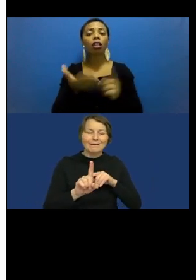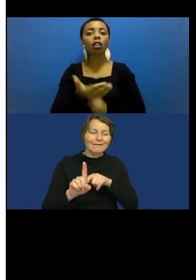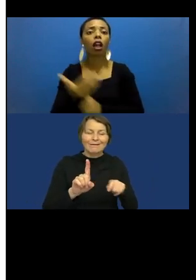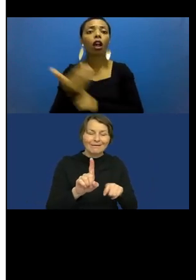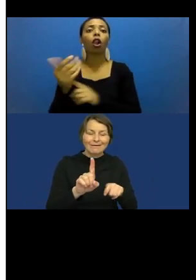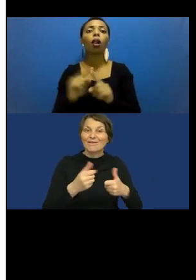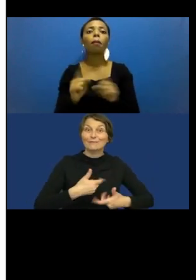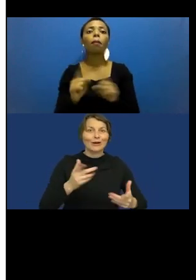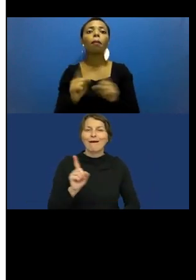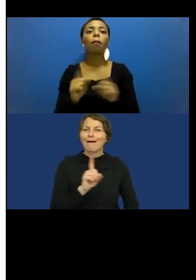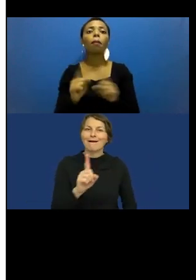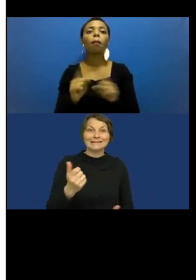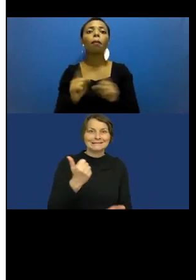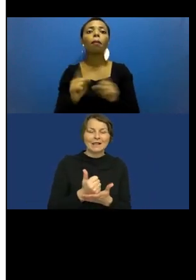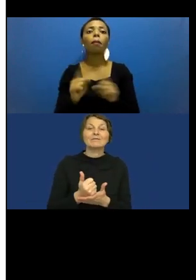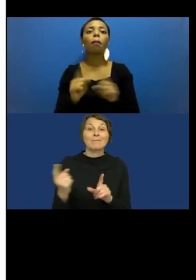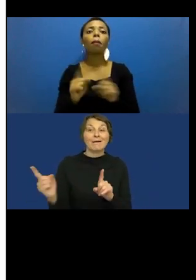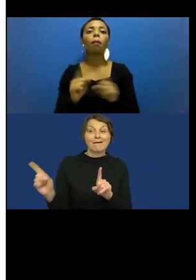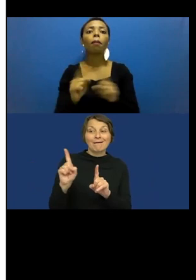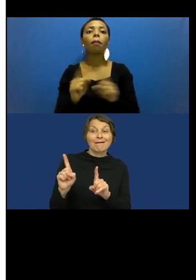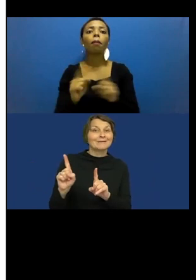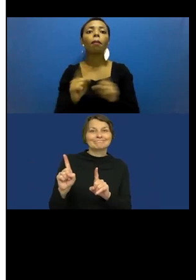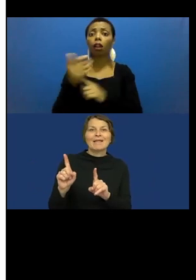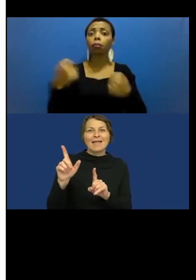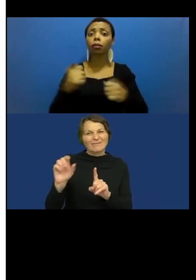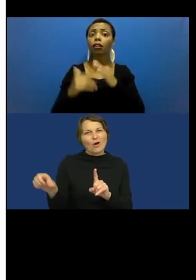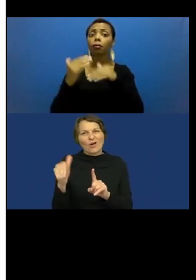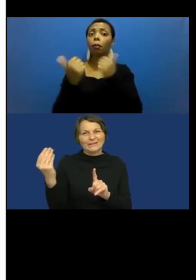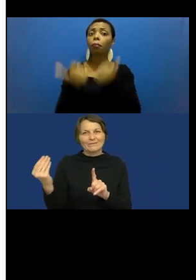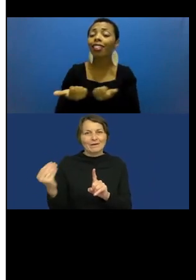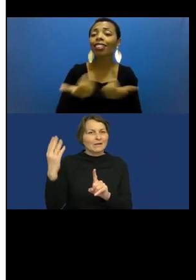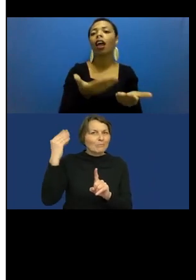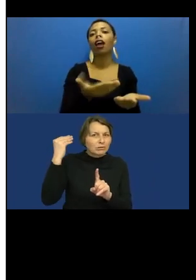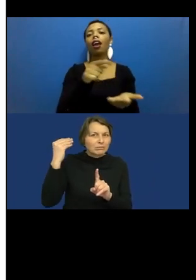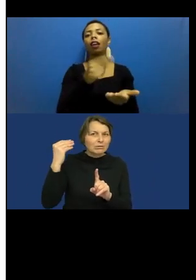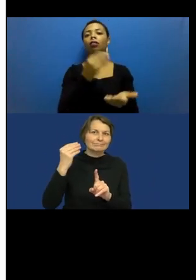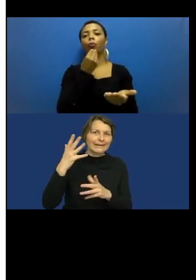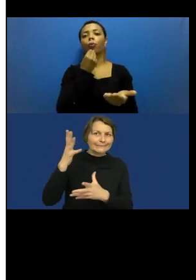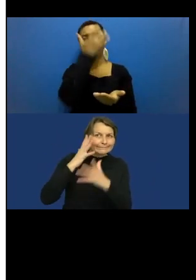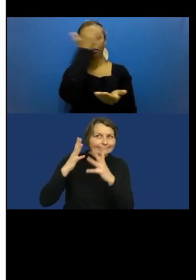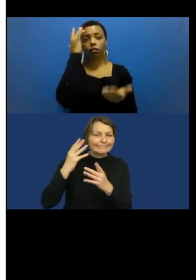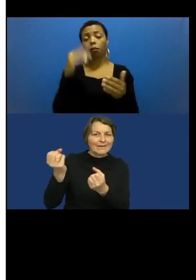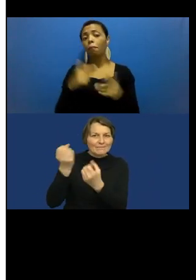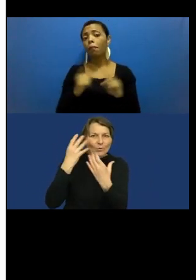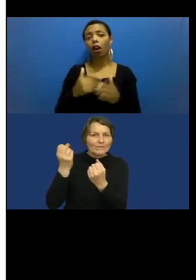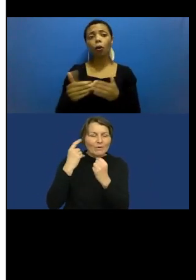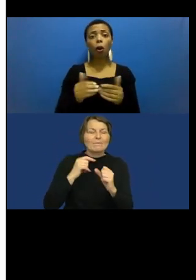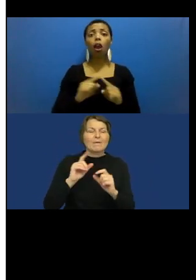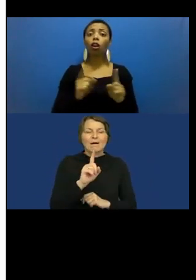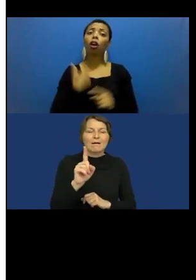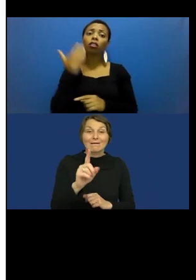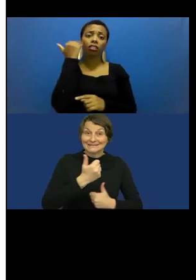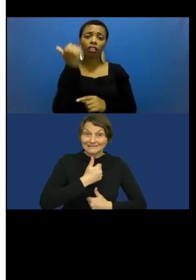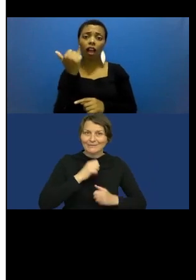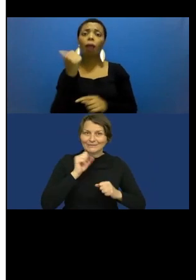The technology has some way to develop before we get to this. However, we know there is much disquiet